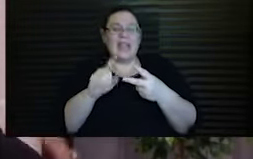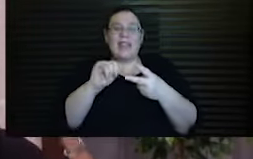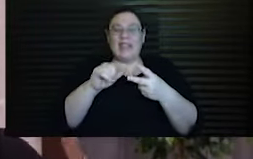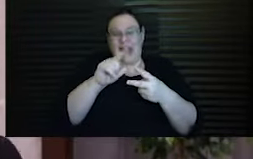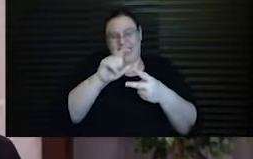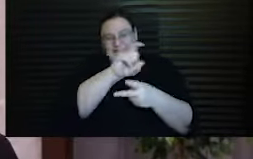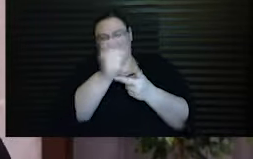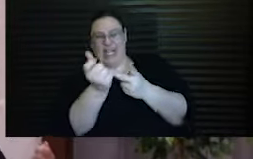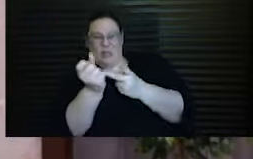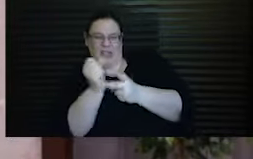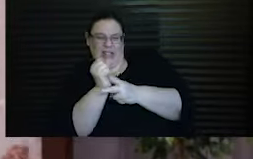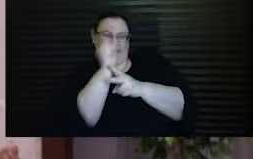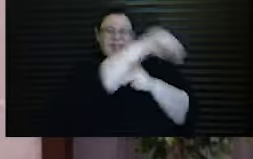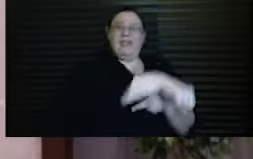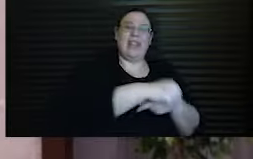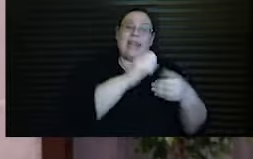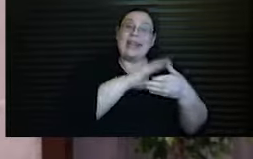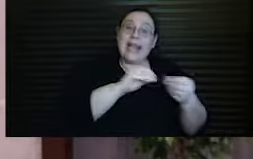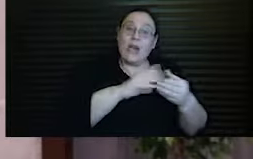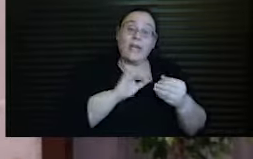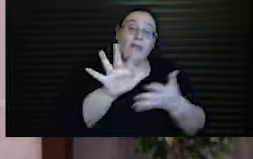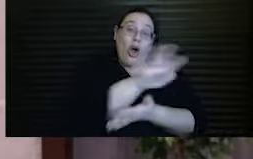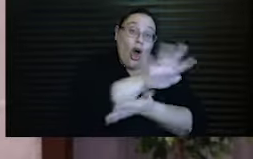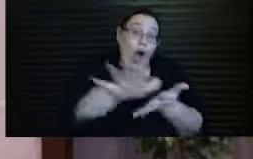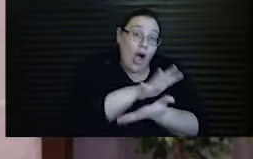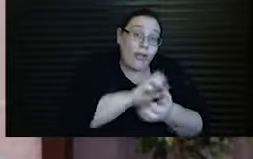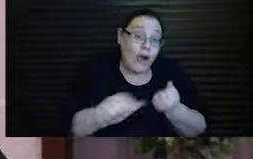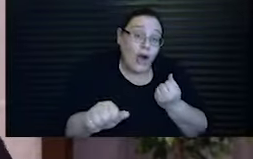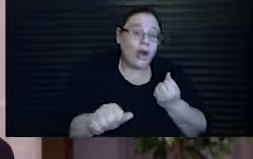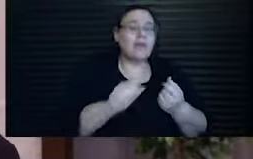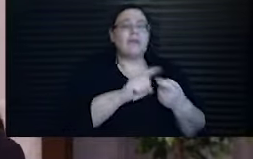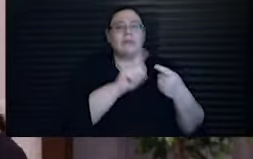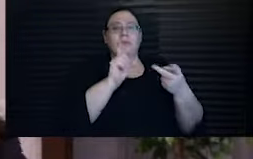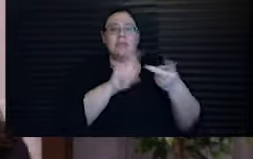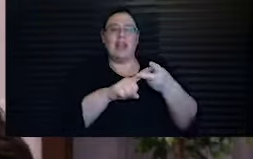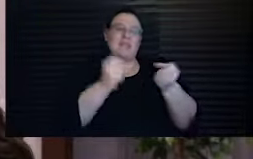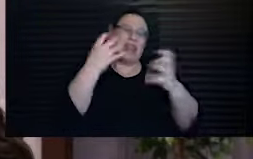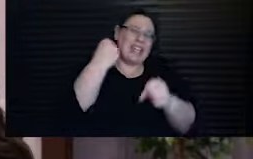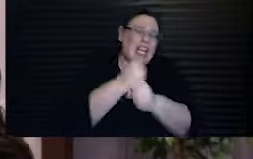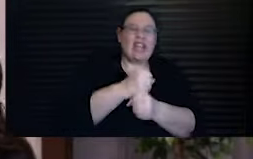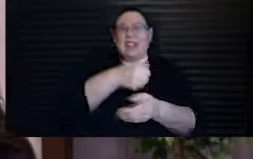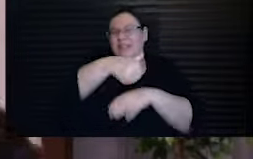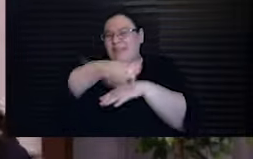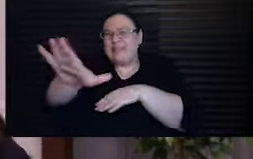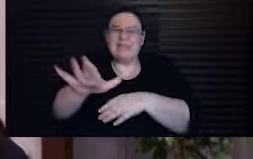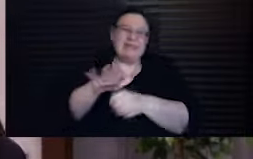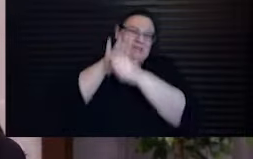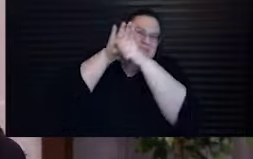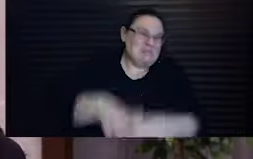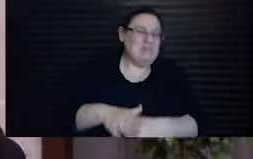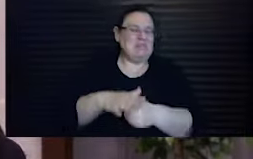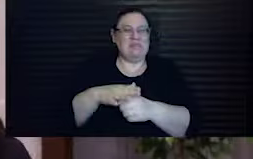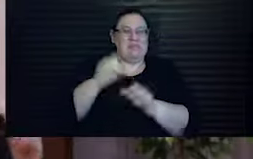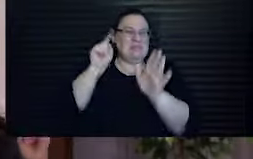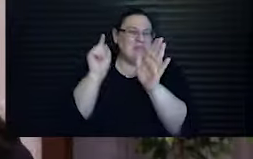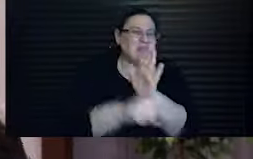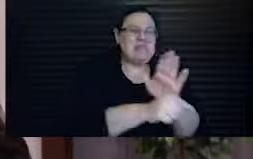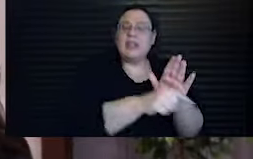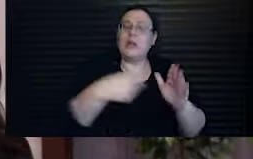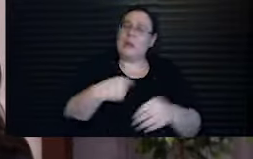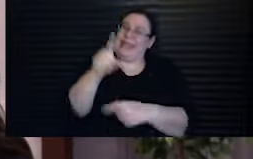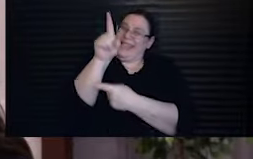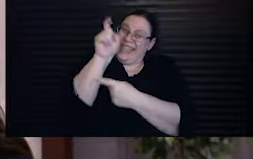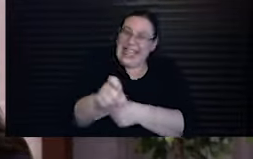subvert the narrative not only of the Holocaust but of generations of exile and persecution and oppression and genocide. We